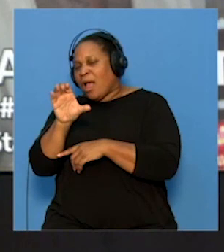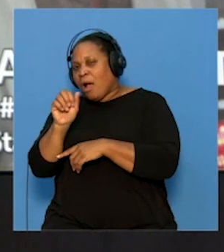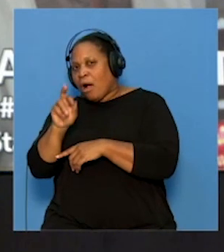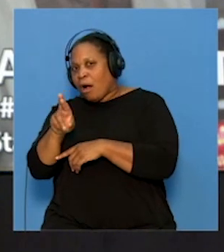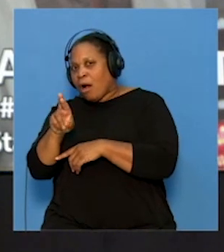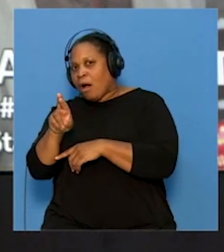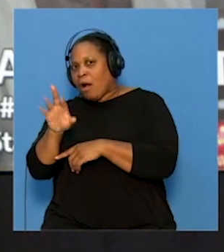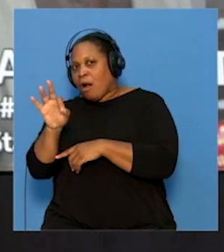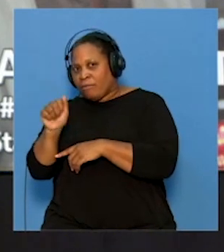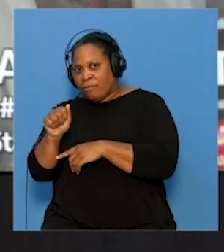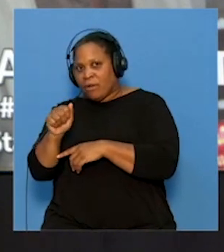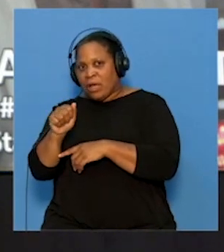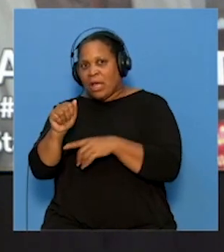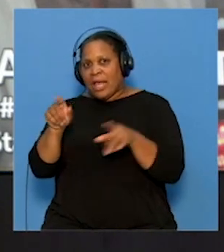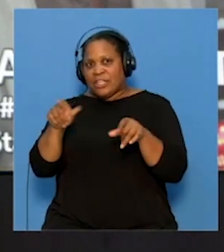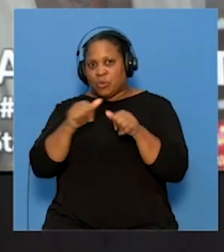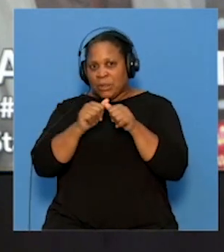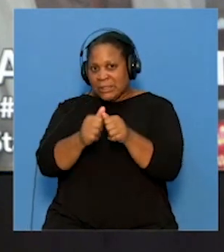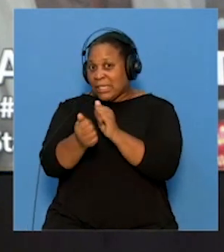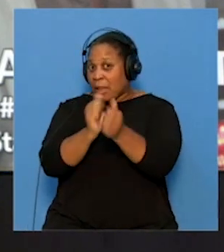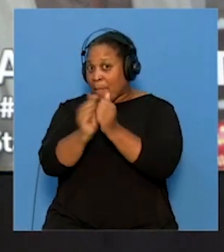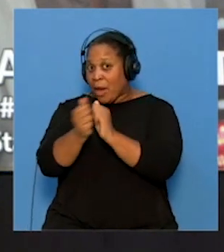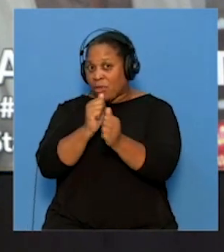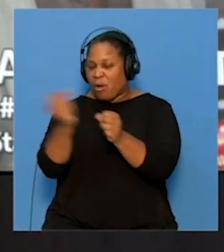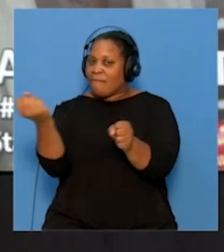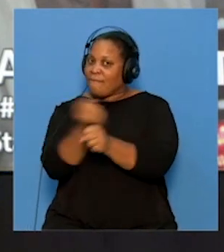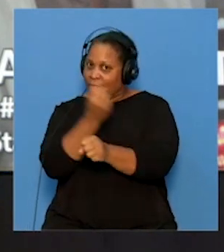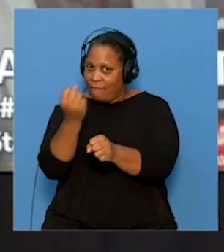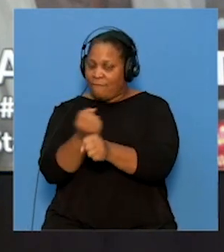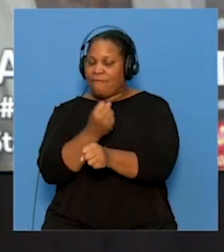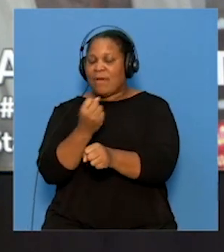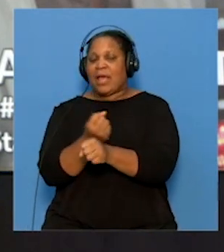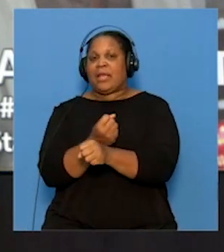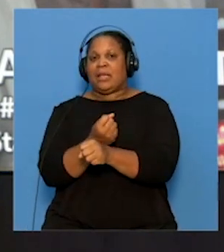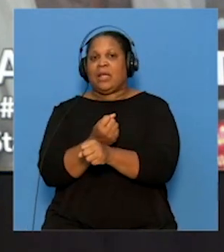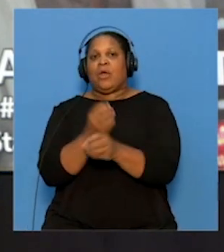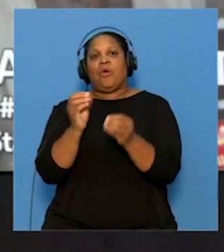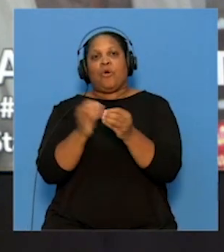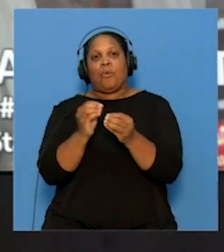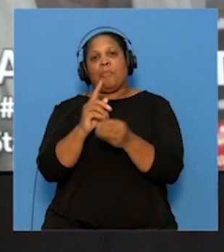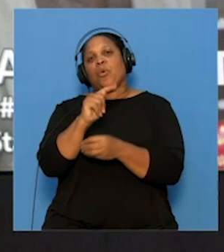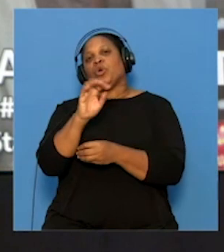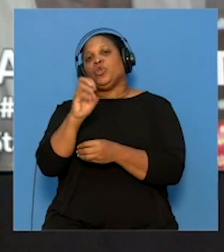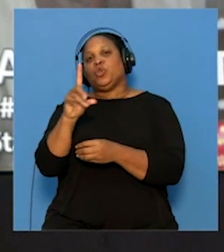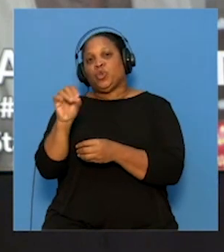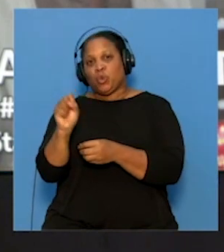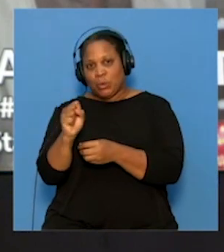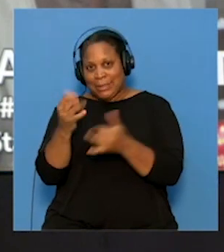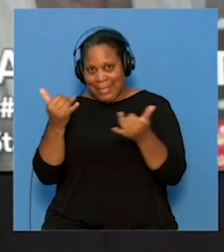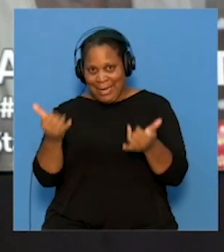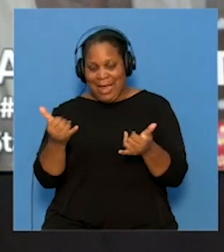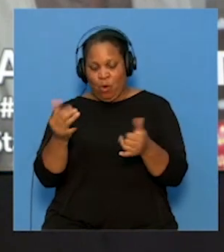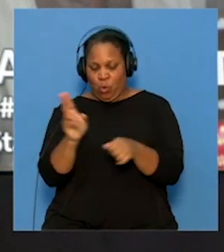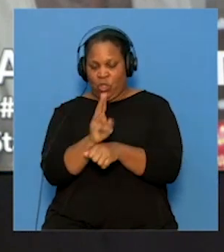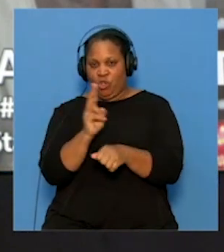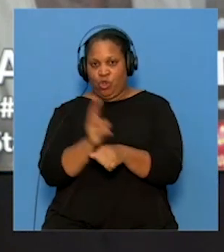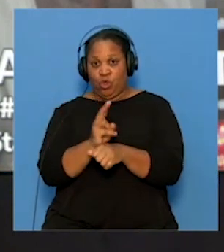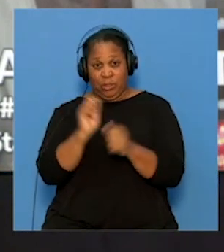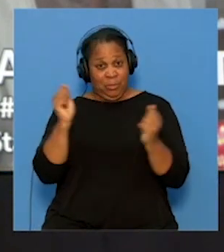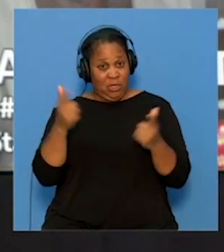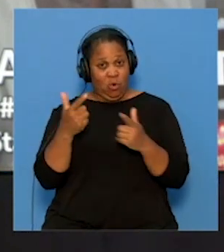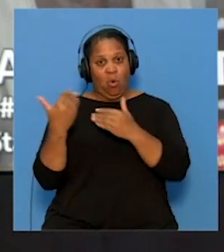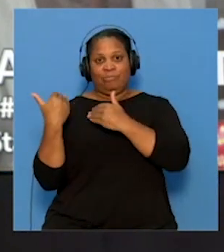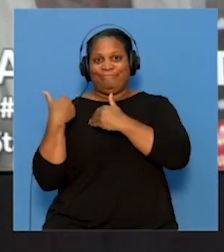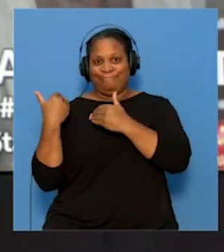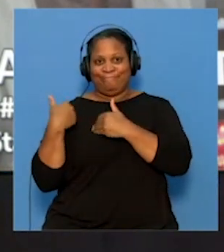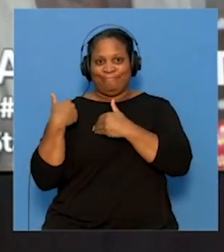this marathon fight against COVID-19, now having more tools in our toolkit, let us all do our part by following the